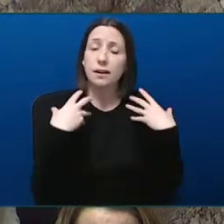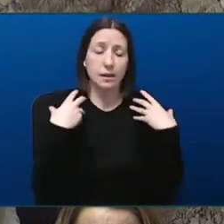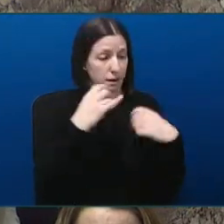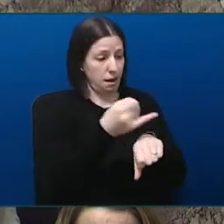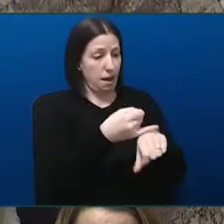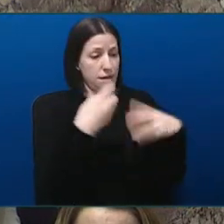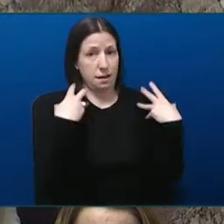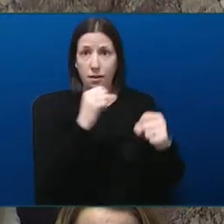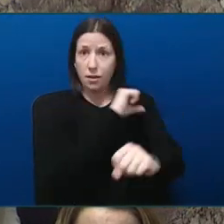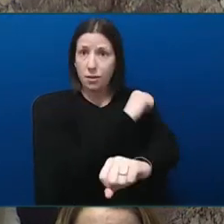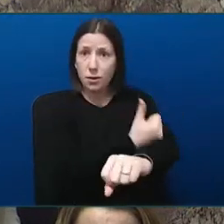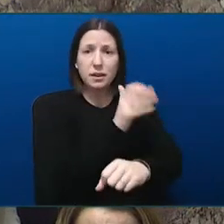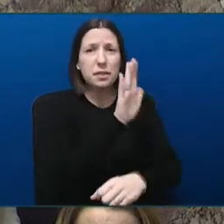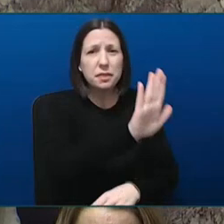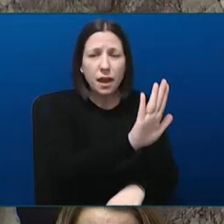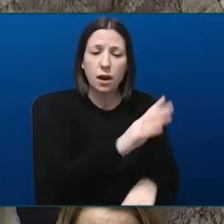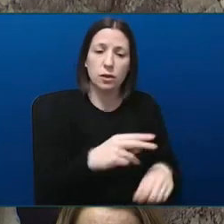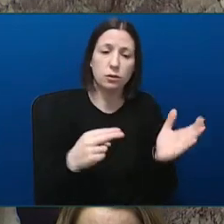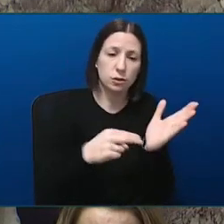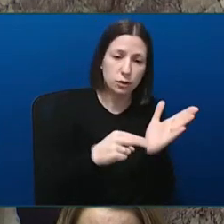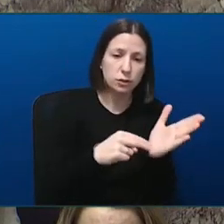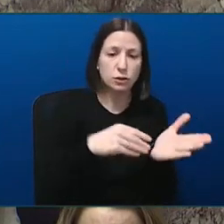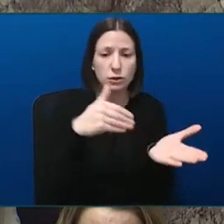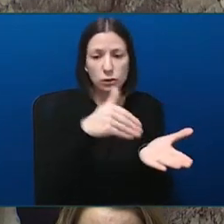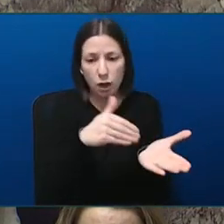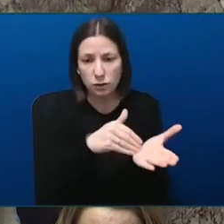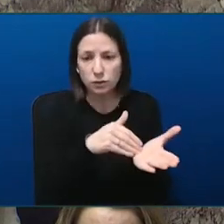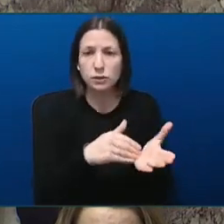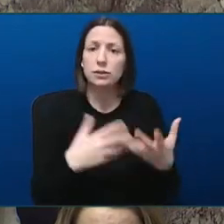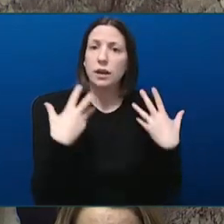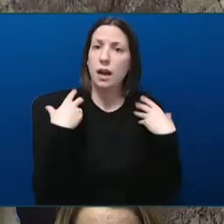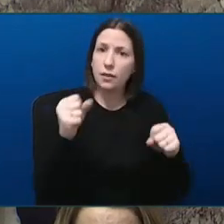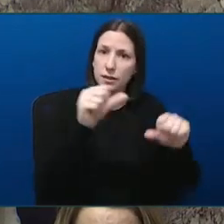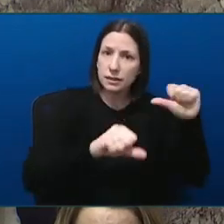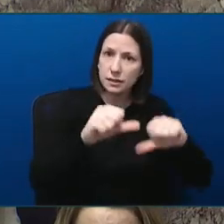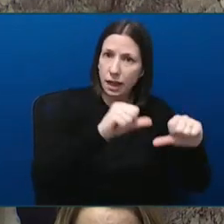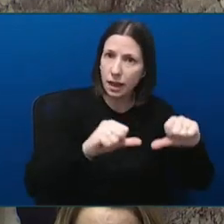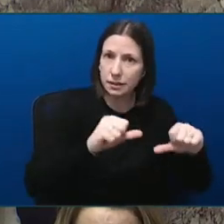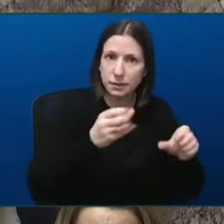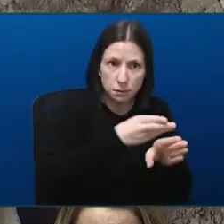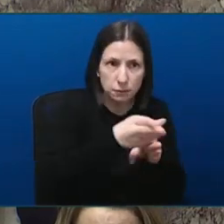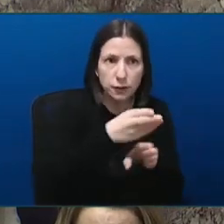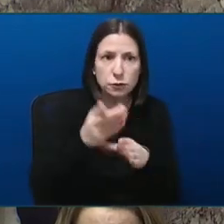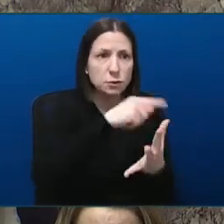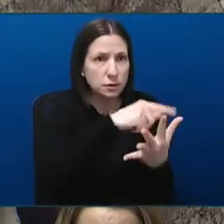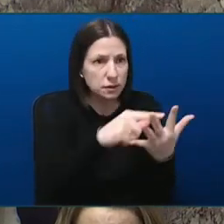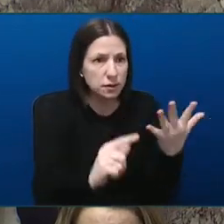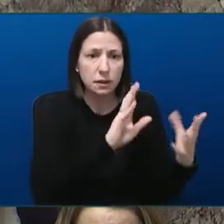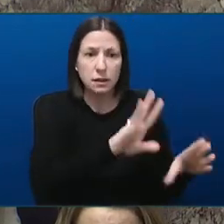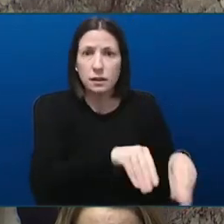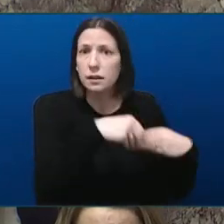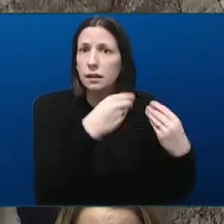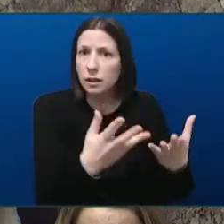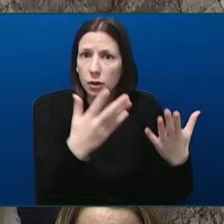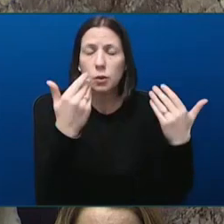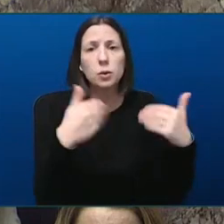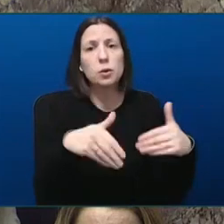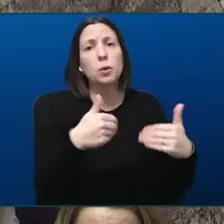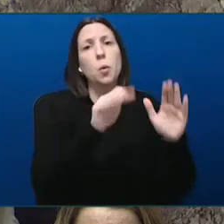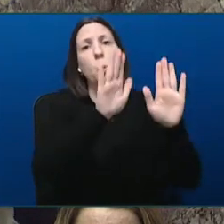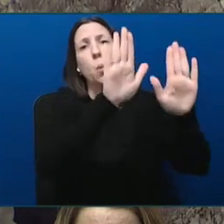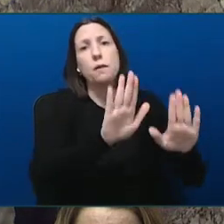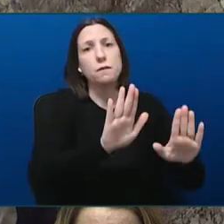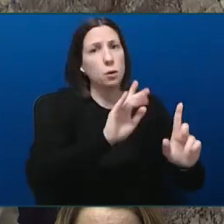and health sciences professionals and health care workers, has delivered, Honourable Speaker, an extraordinary response to a